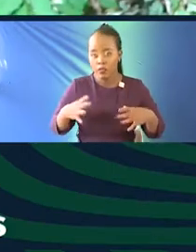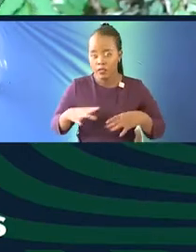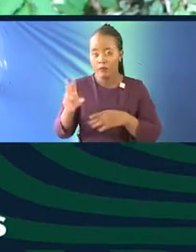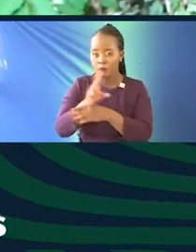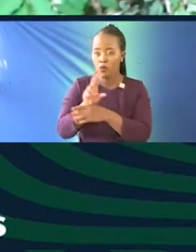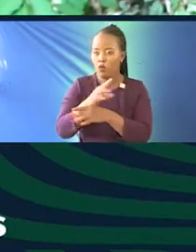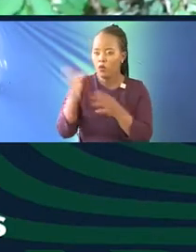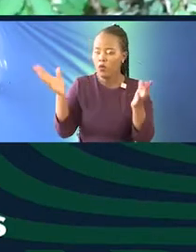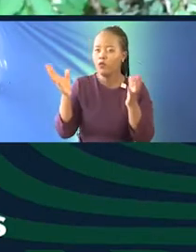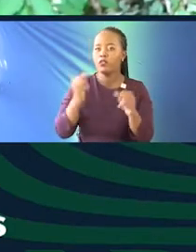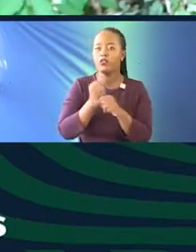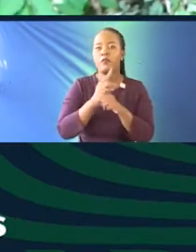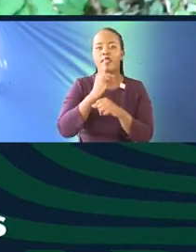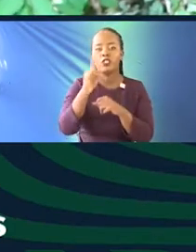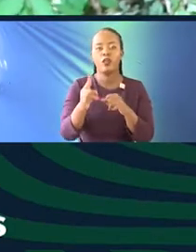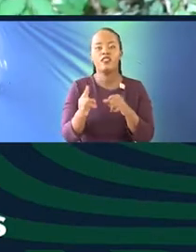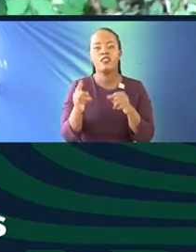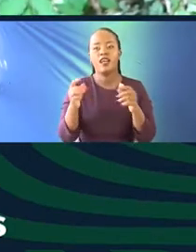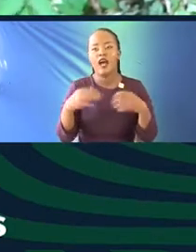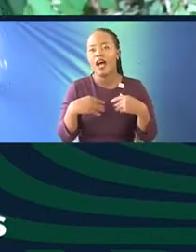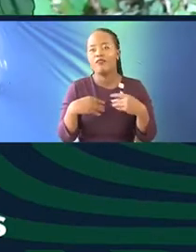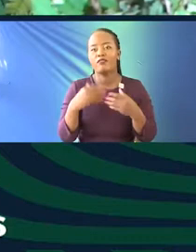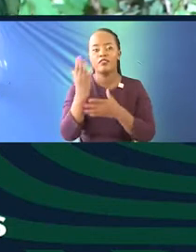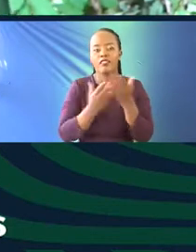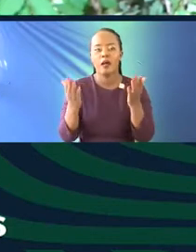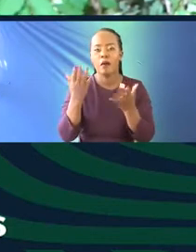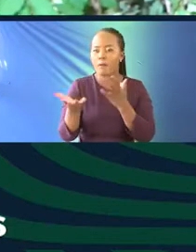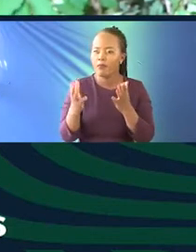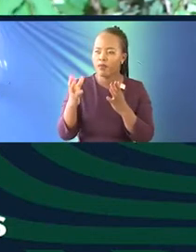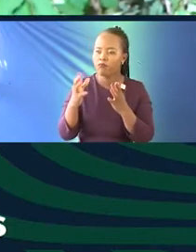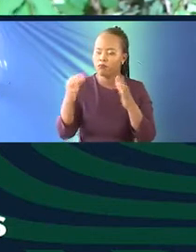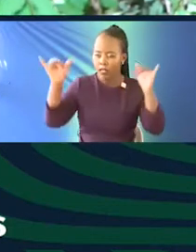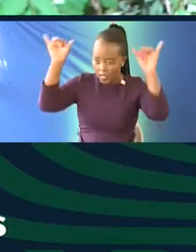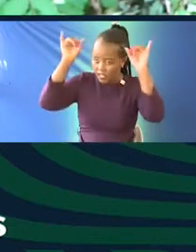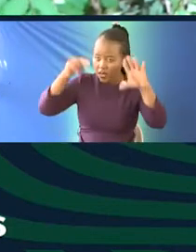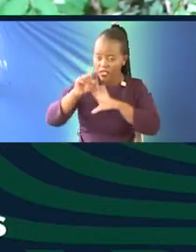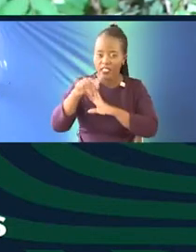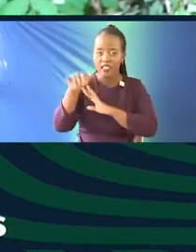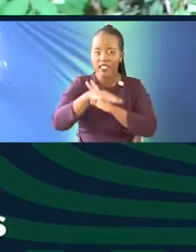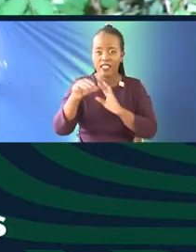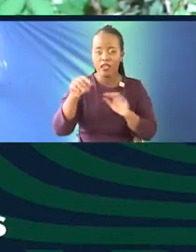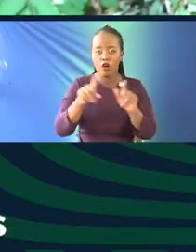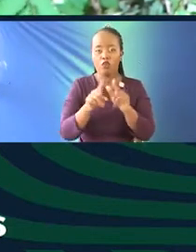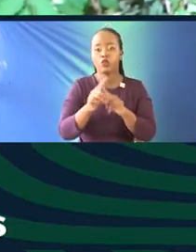farm, to cut out, to make sure that the cows can't get into where you've planted your maize. This one is also medicinal. So my